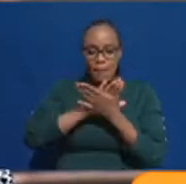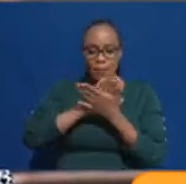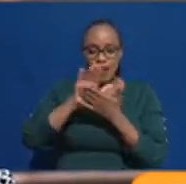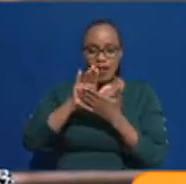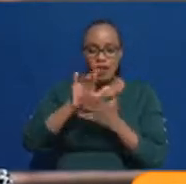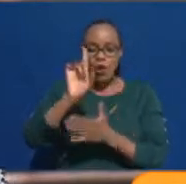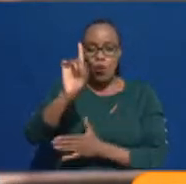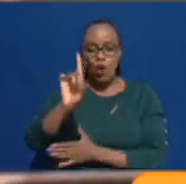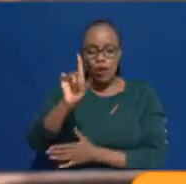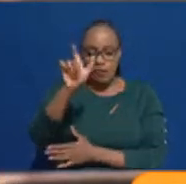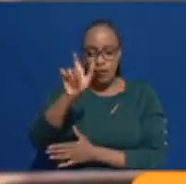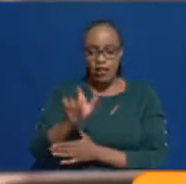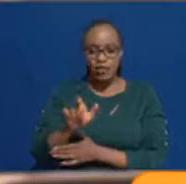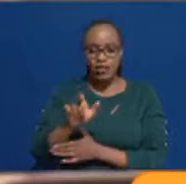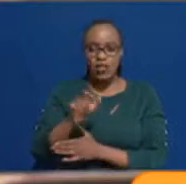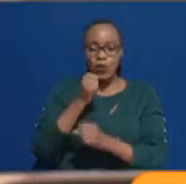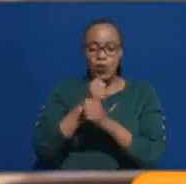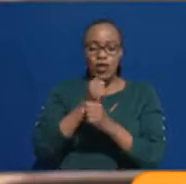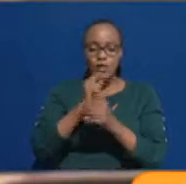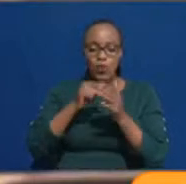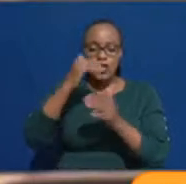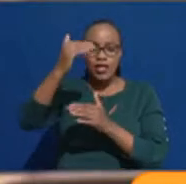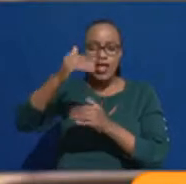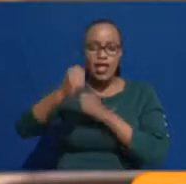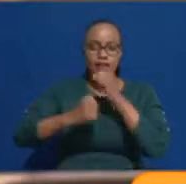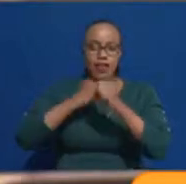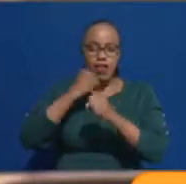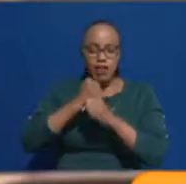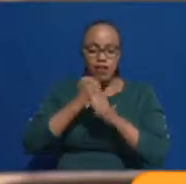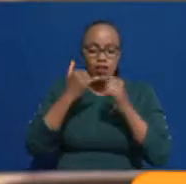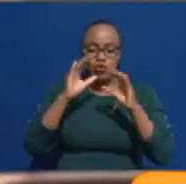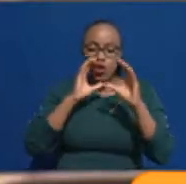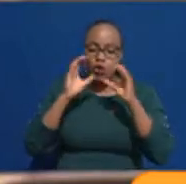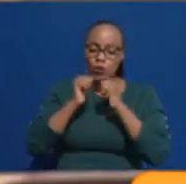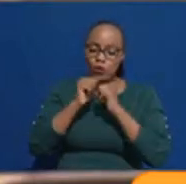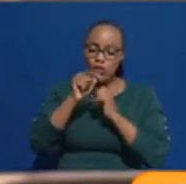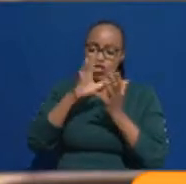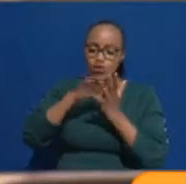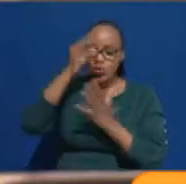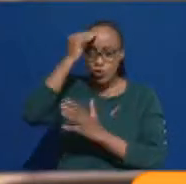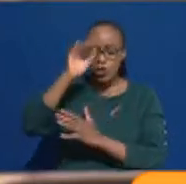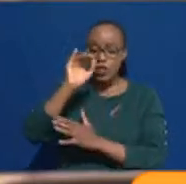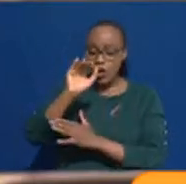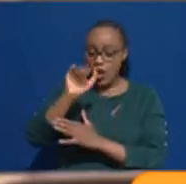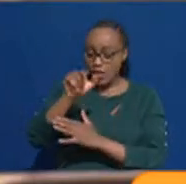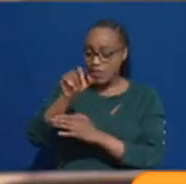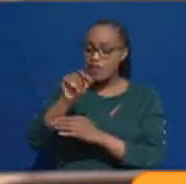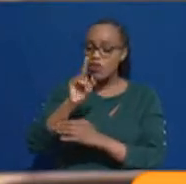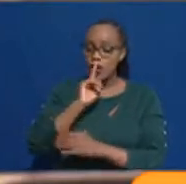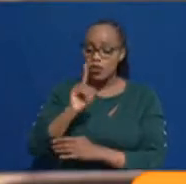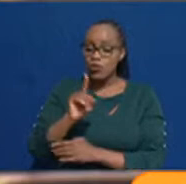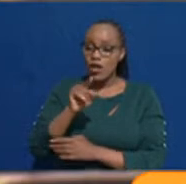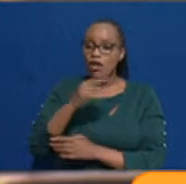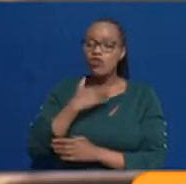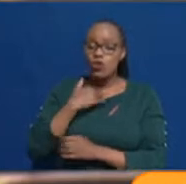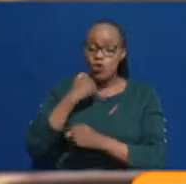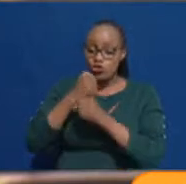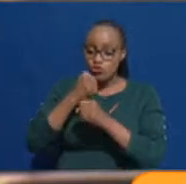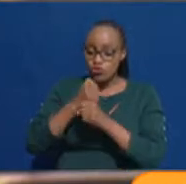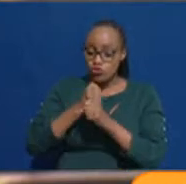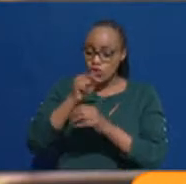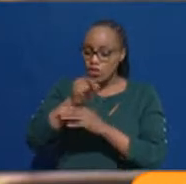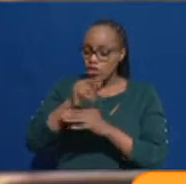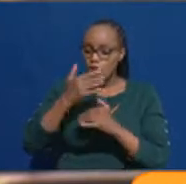was just one. So what we do every year, we reach out to them and we ask them, are you still sure that this is what you want to